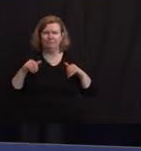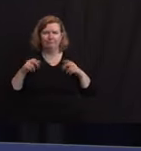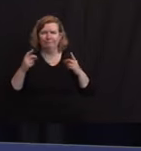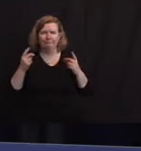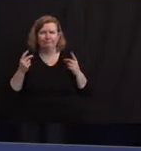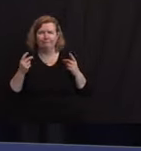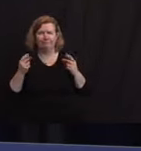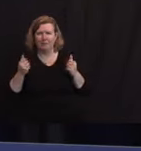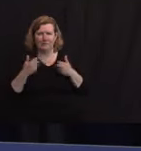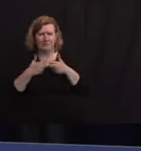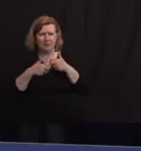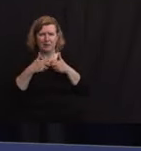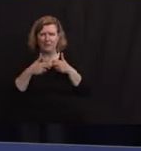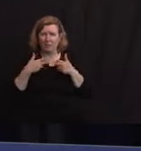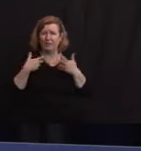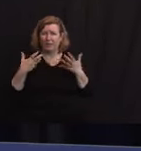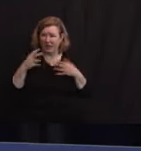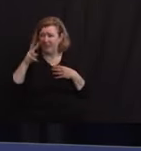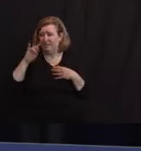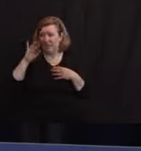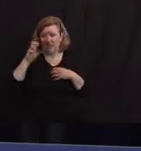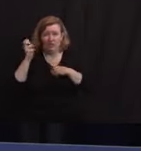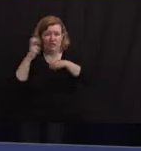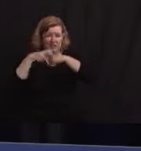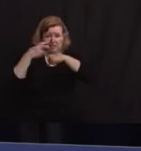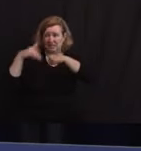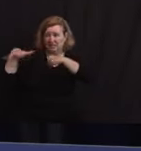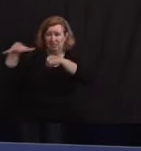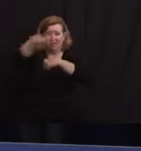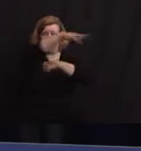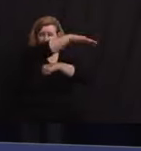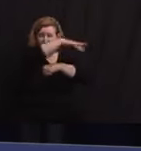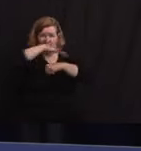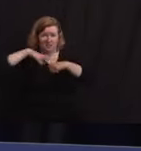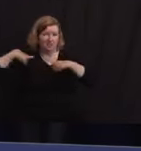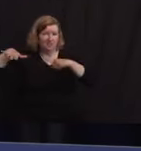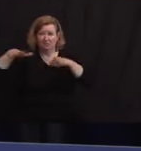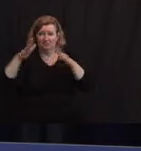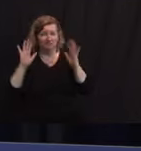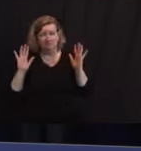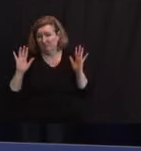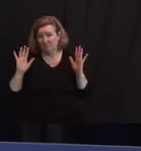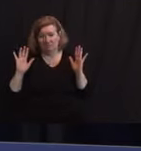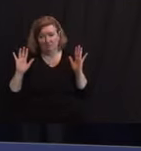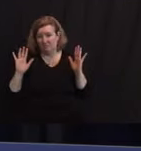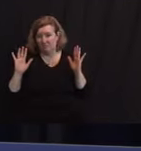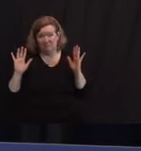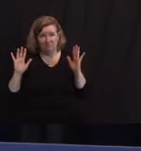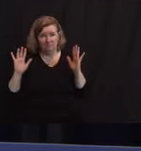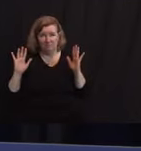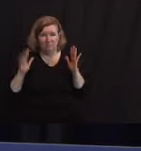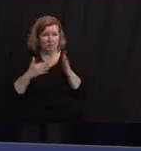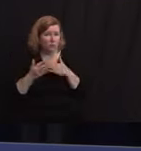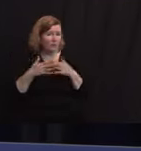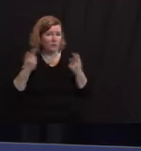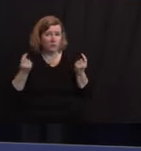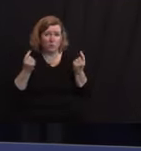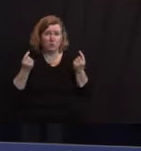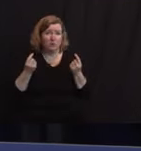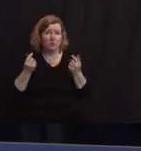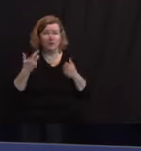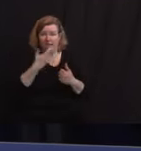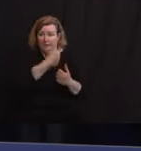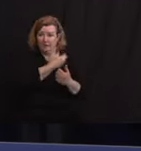that we've got a lot of virus still circulating in the community, that, you know, whatever we do right now for vaccination,